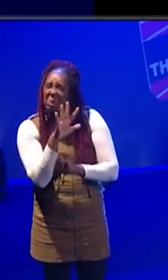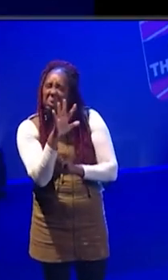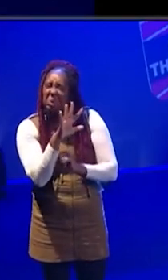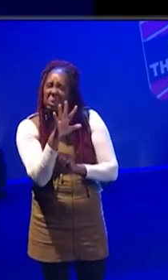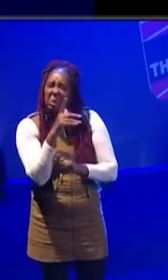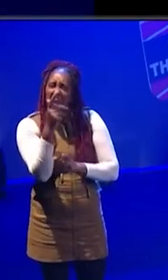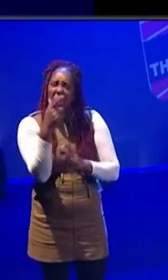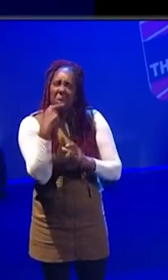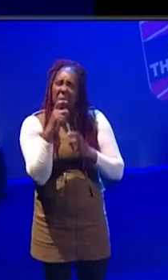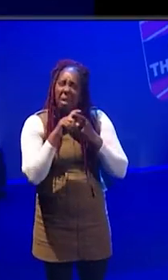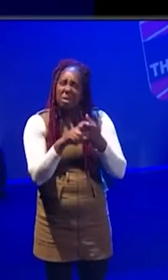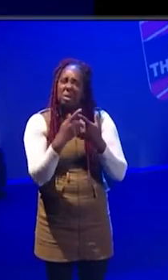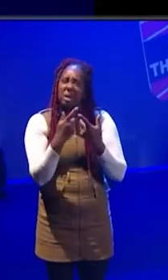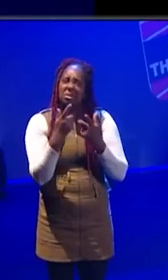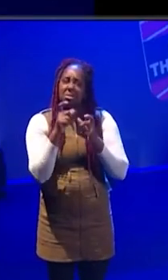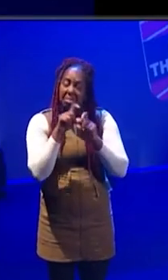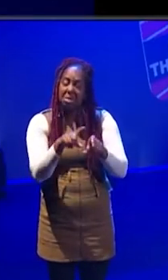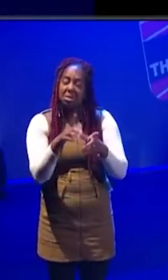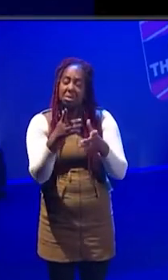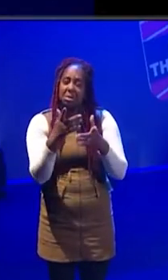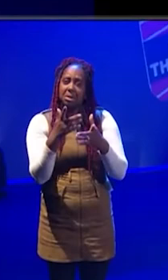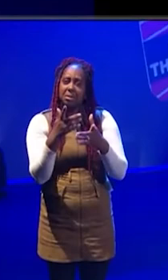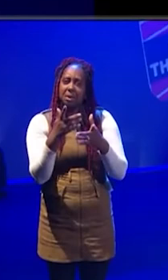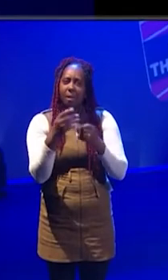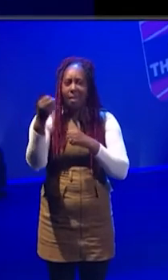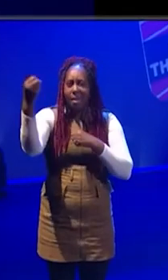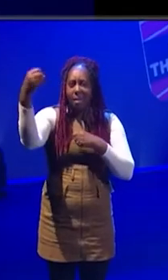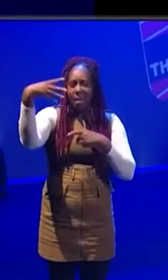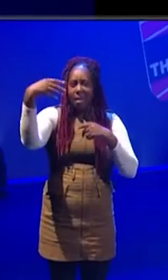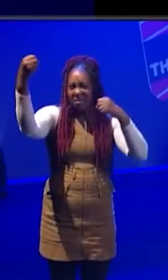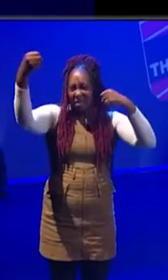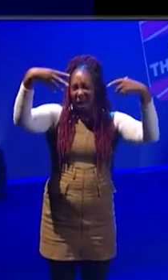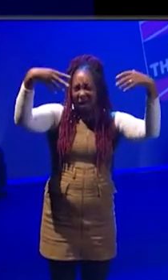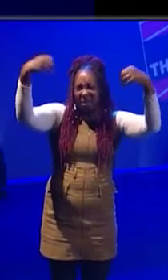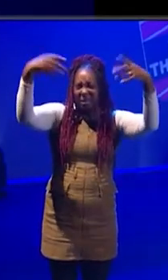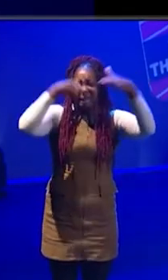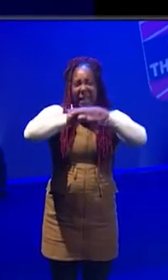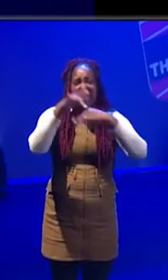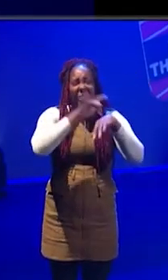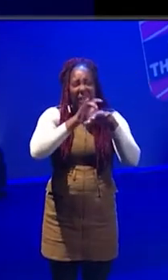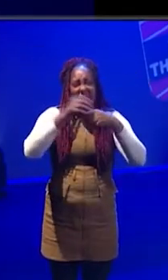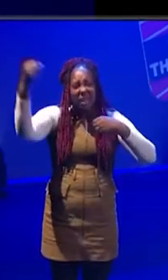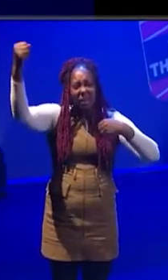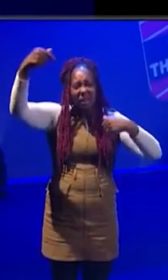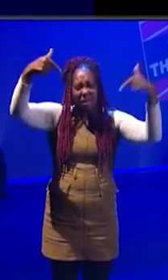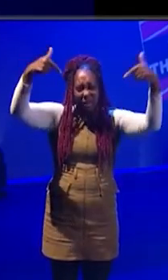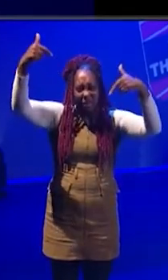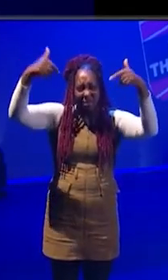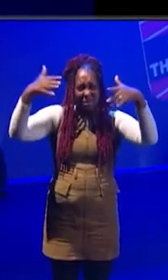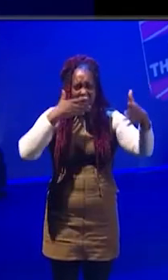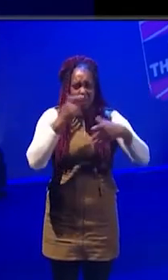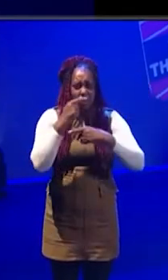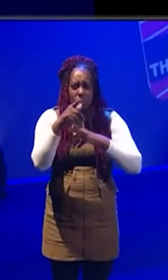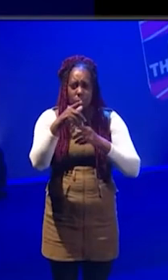residential lighting designers in permanent positions in theatre. So, there wasn't any choice.